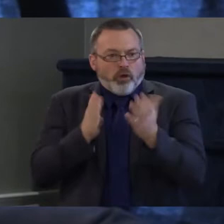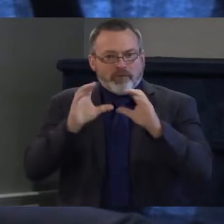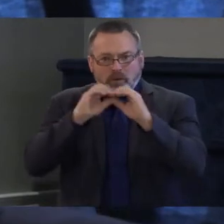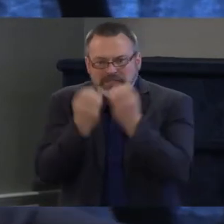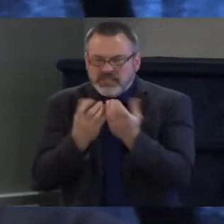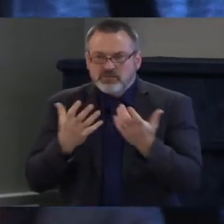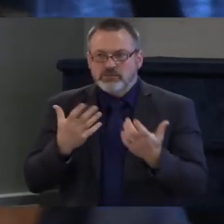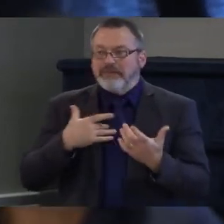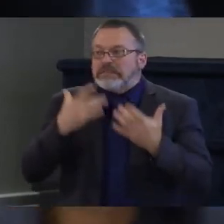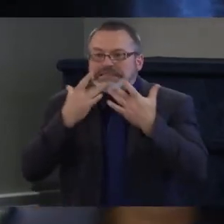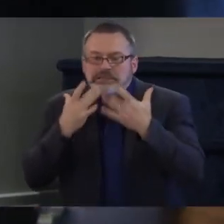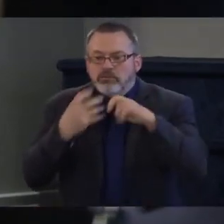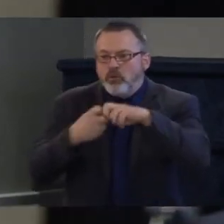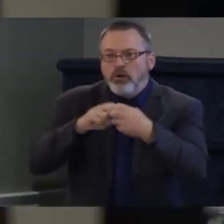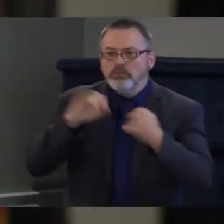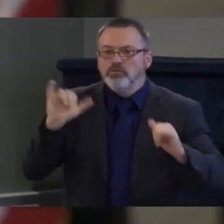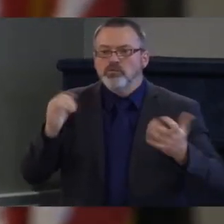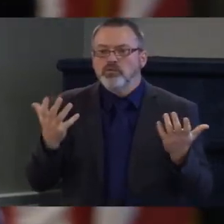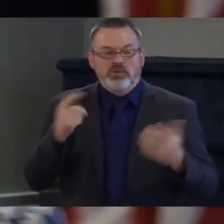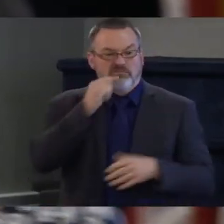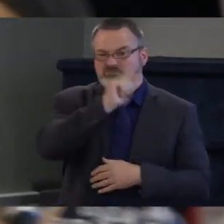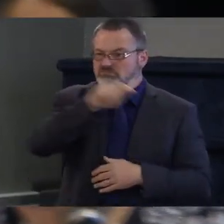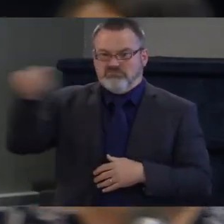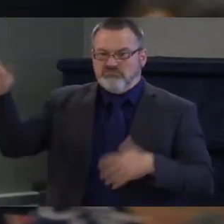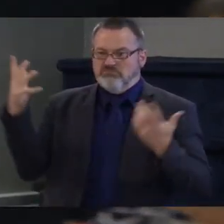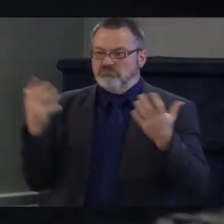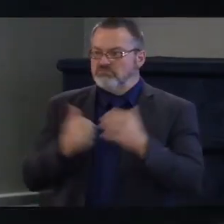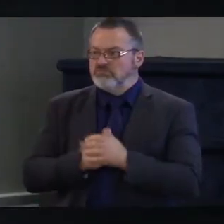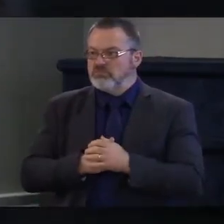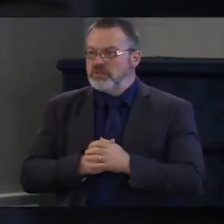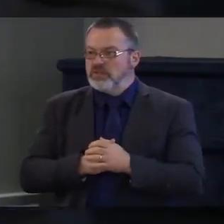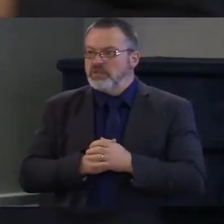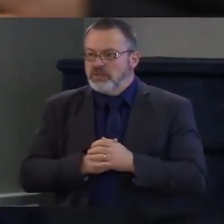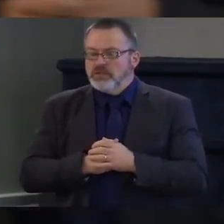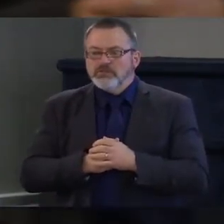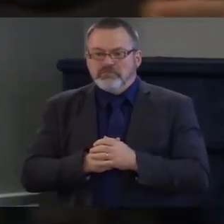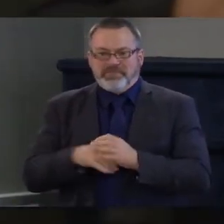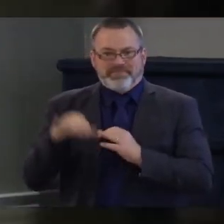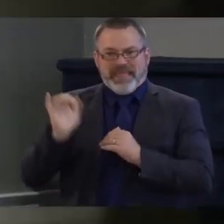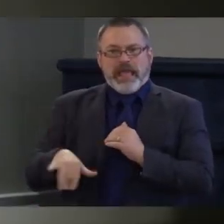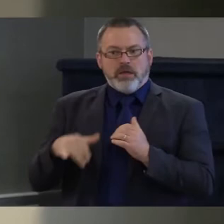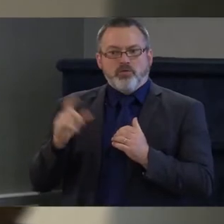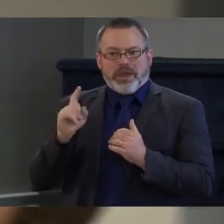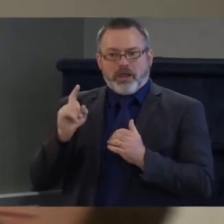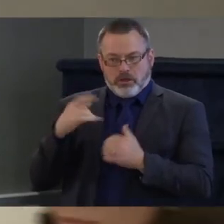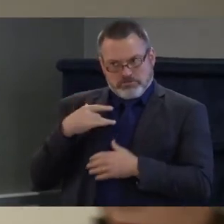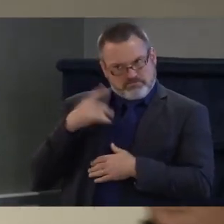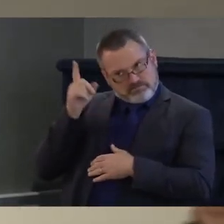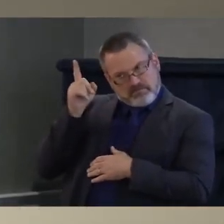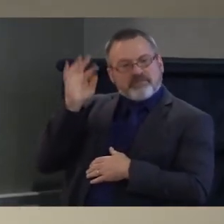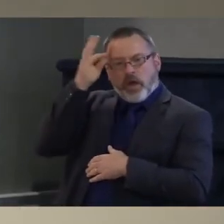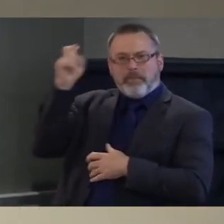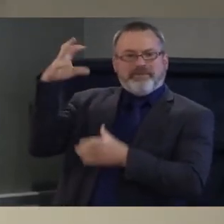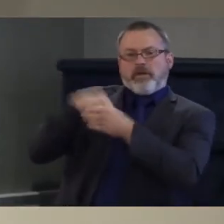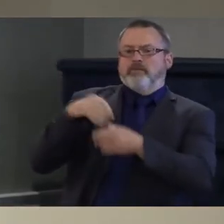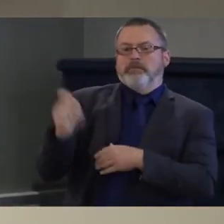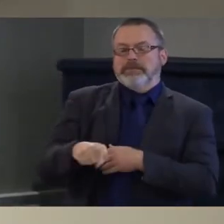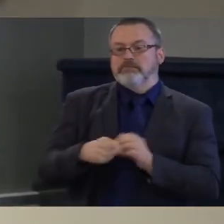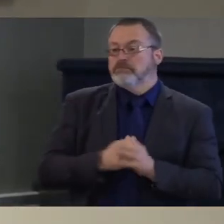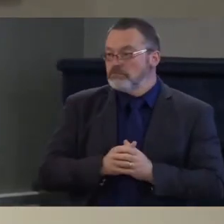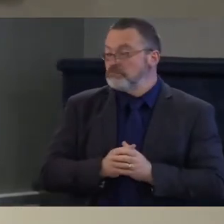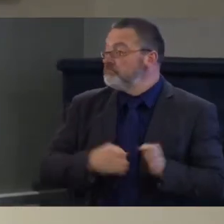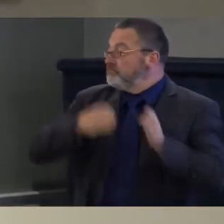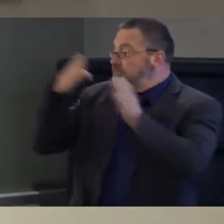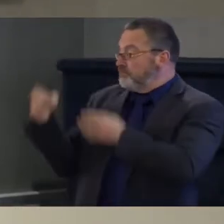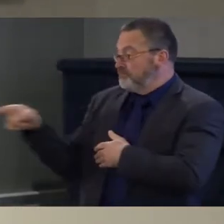Back over to you, Liam. So to the extent that mental health is also under the umbrella of health, which it should